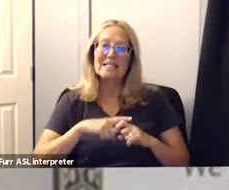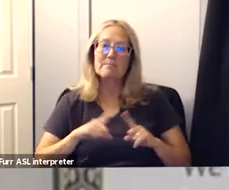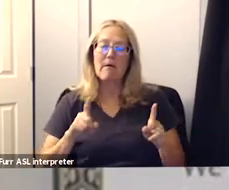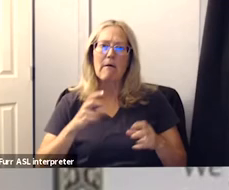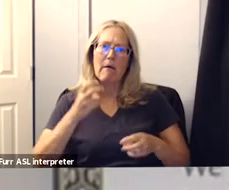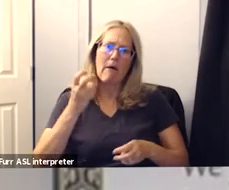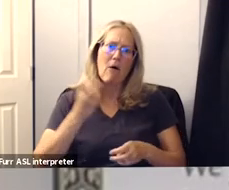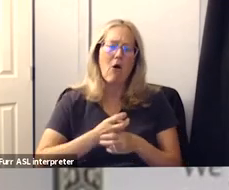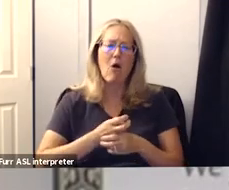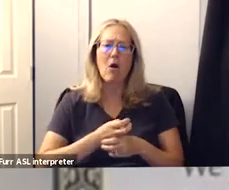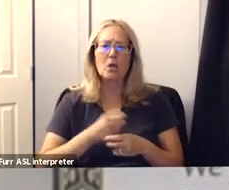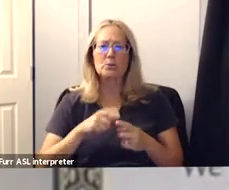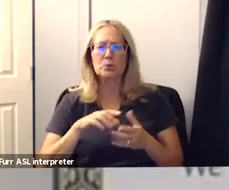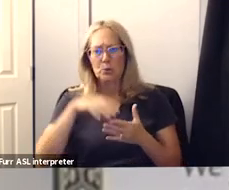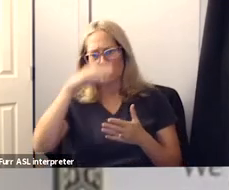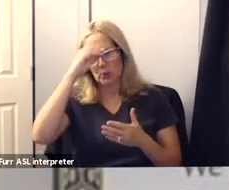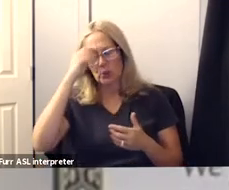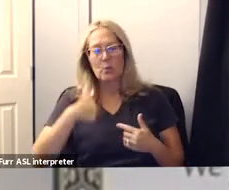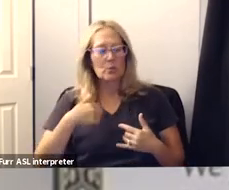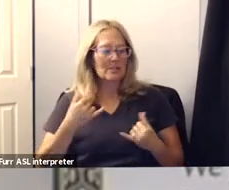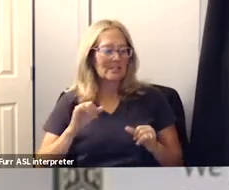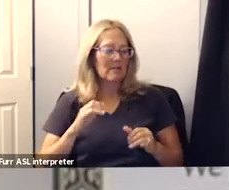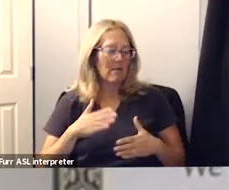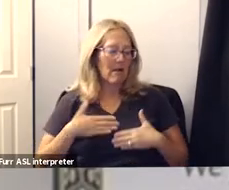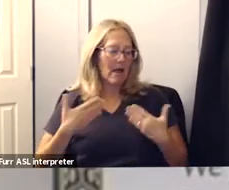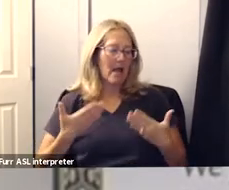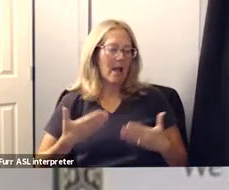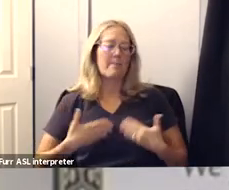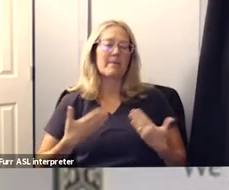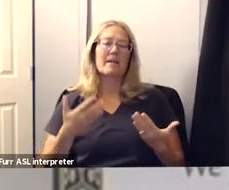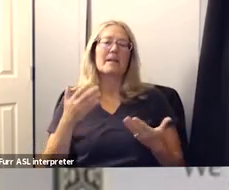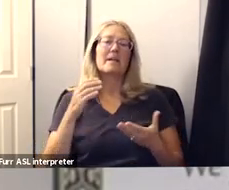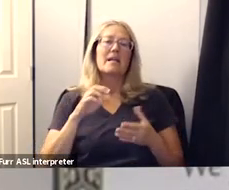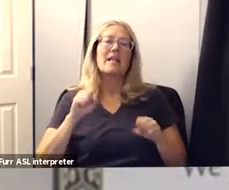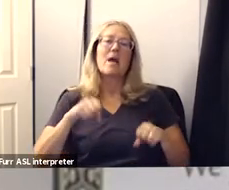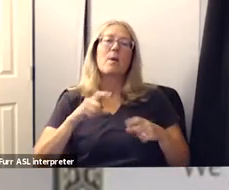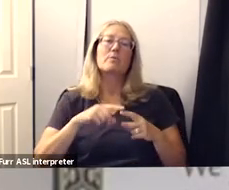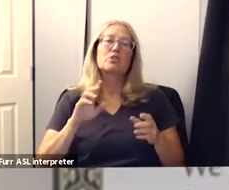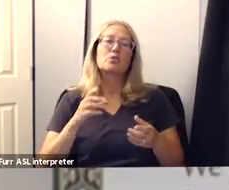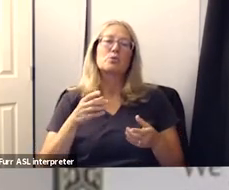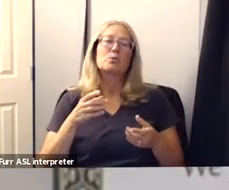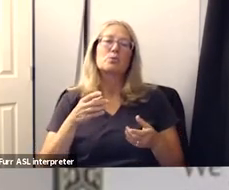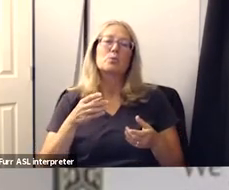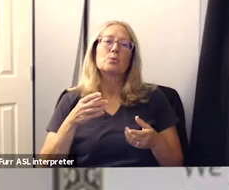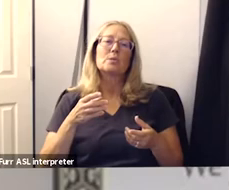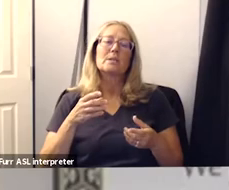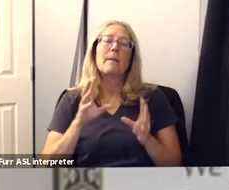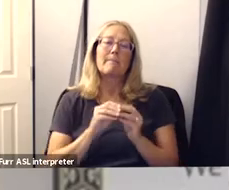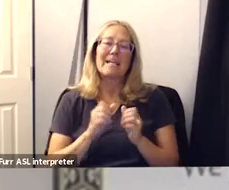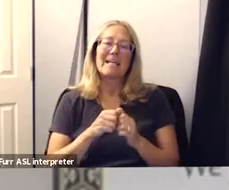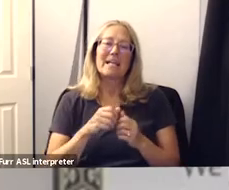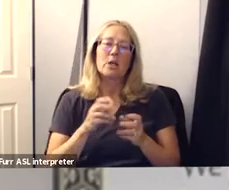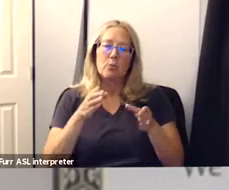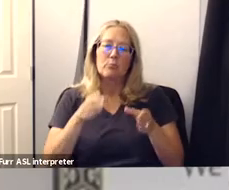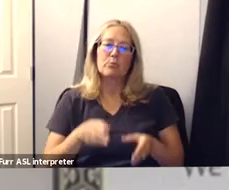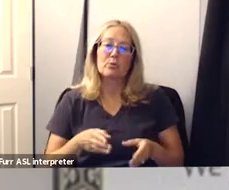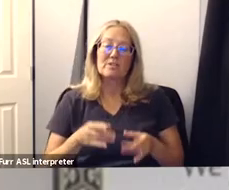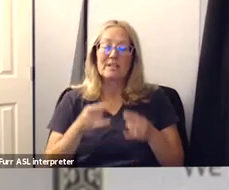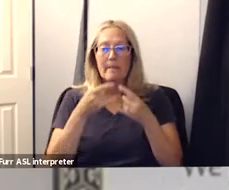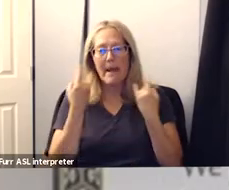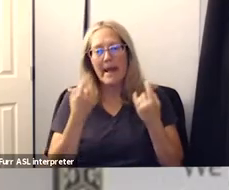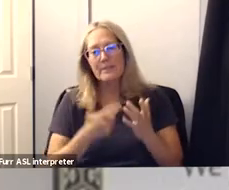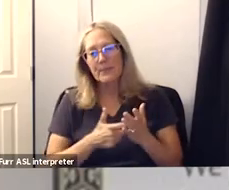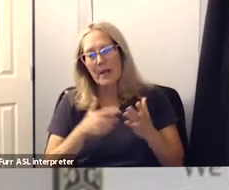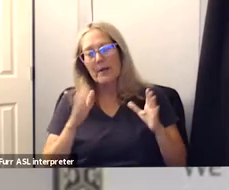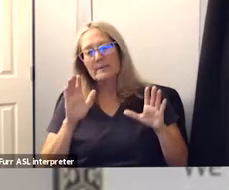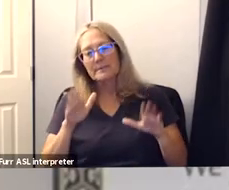really hard but we're so glad that we're even uh we're able to meet in person even though we have to wear the mask but it's so good to see uh